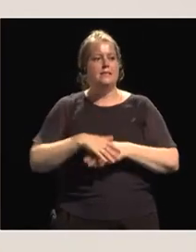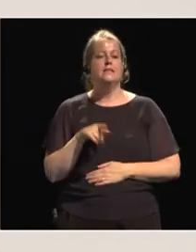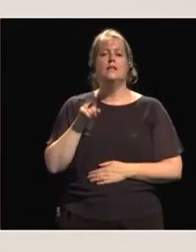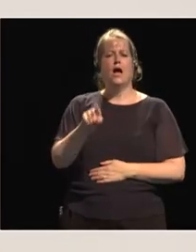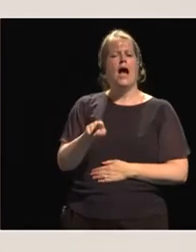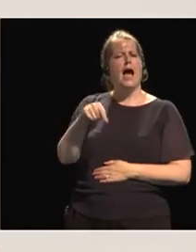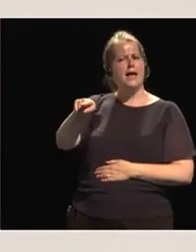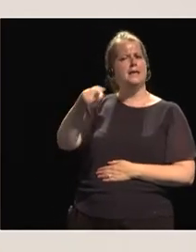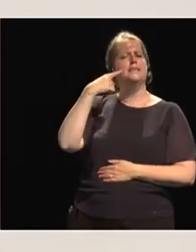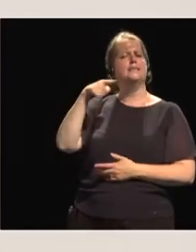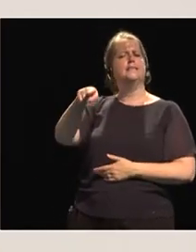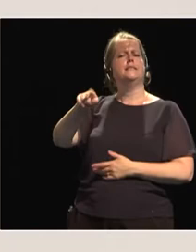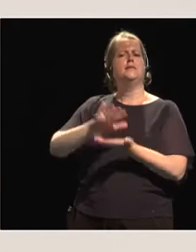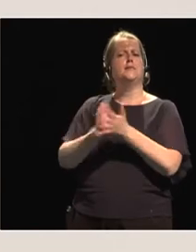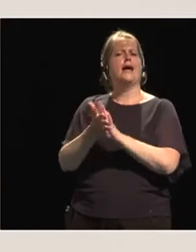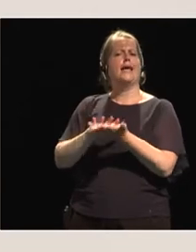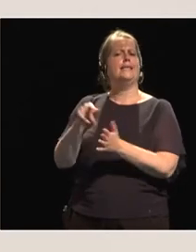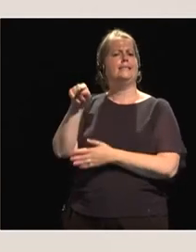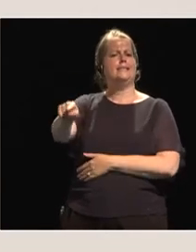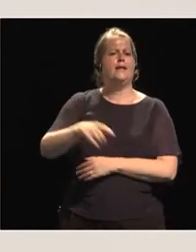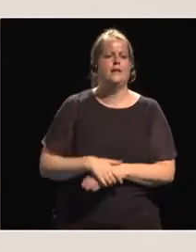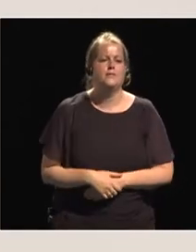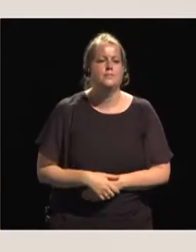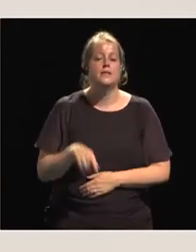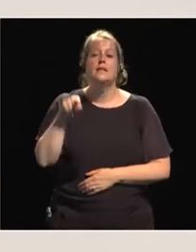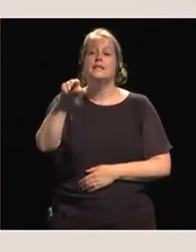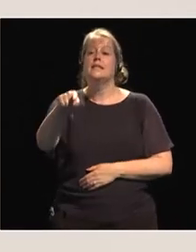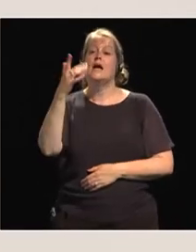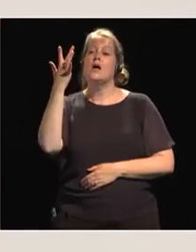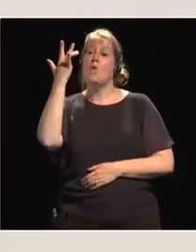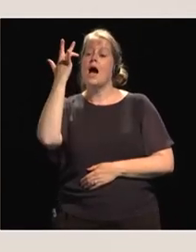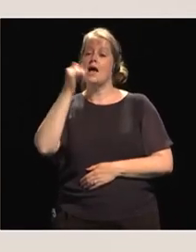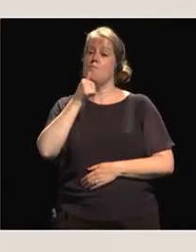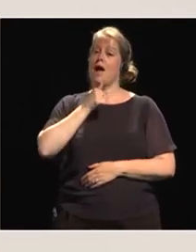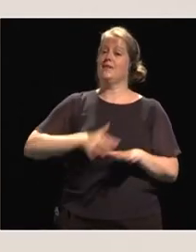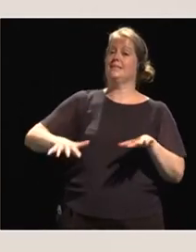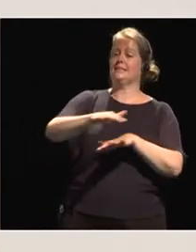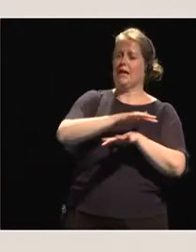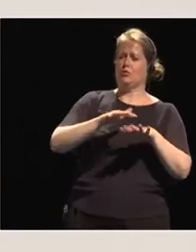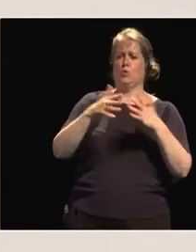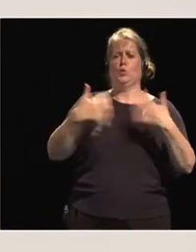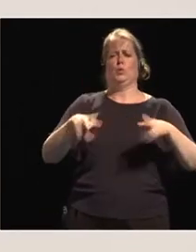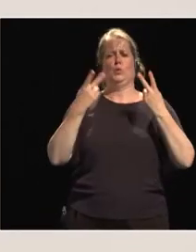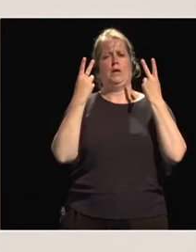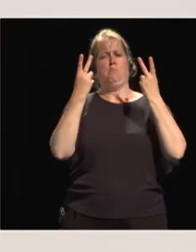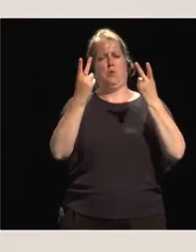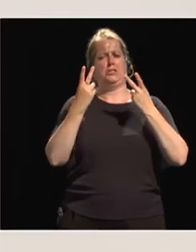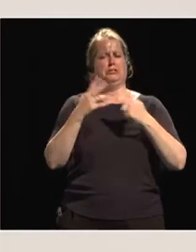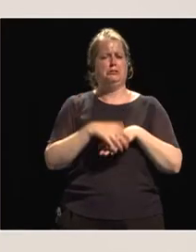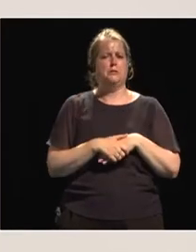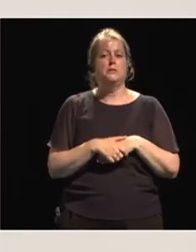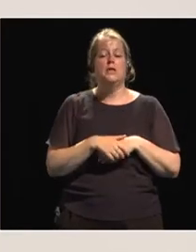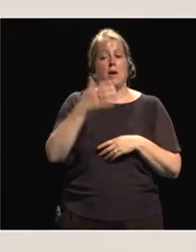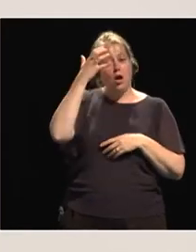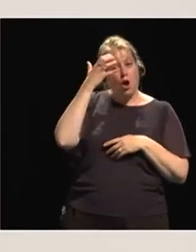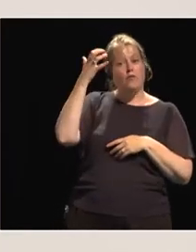part. This is why the private sector play a very important role. Government need to play the